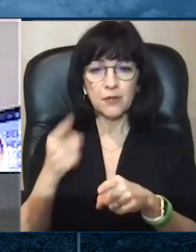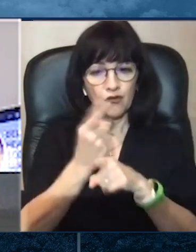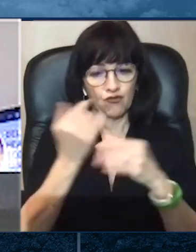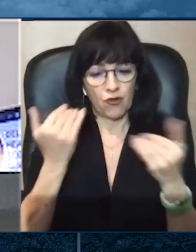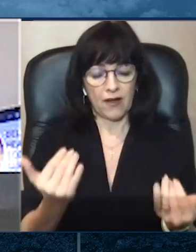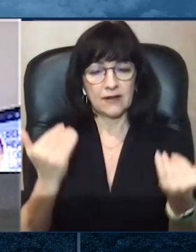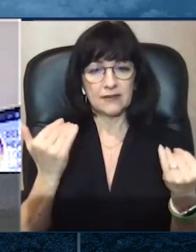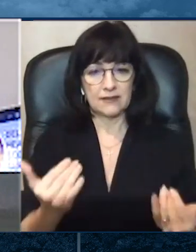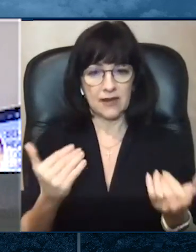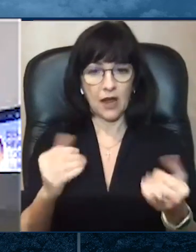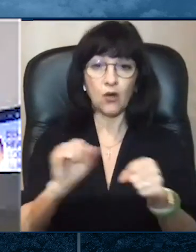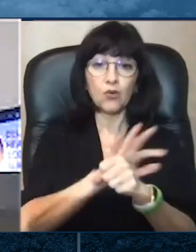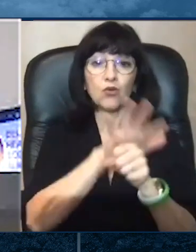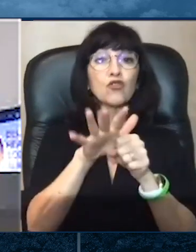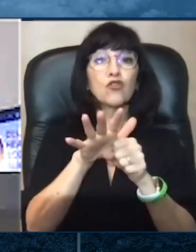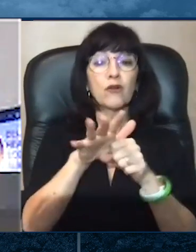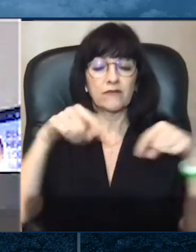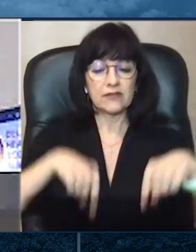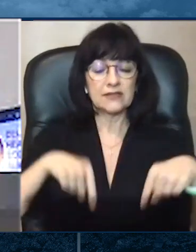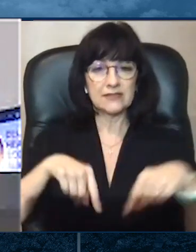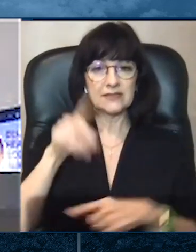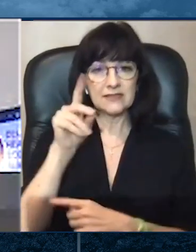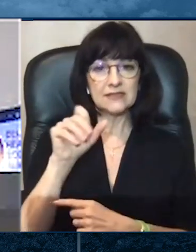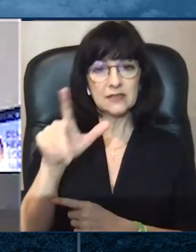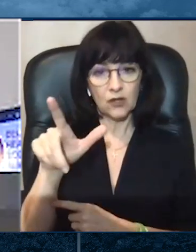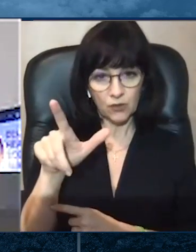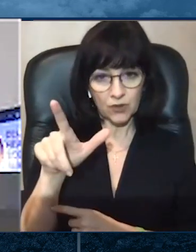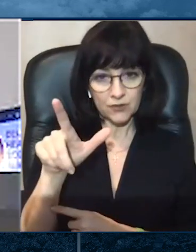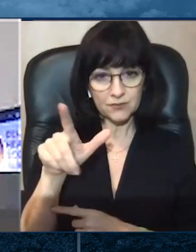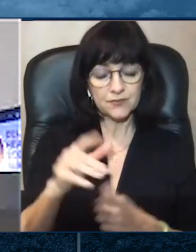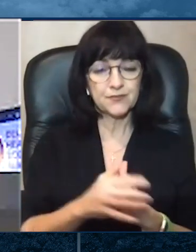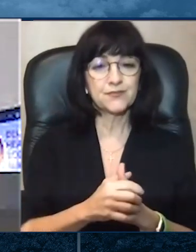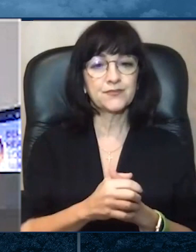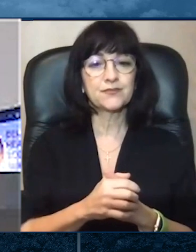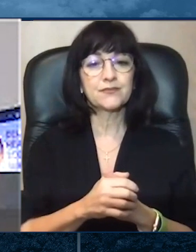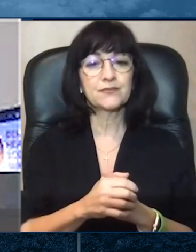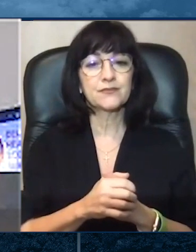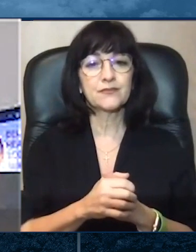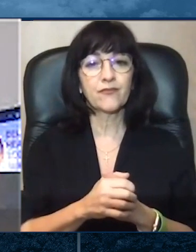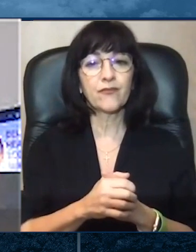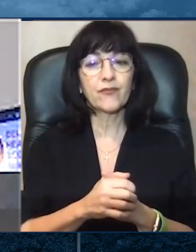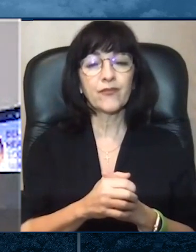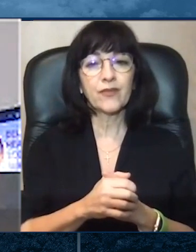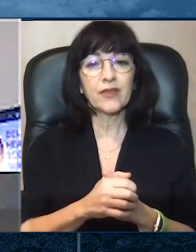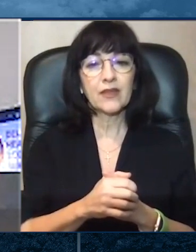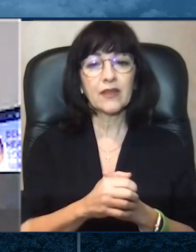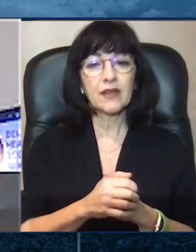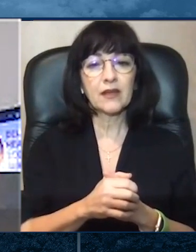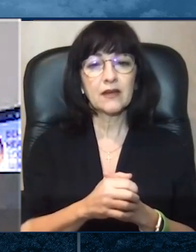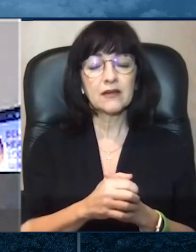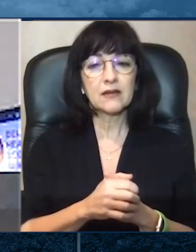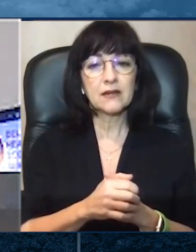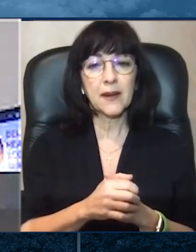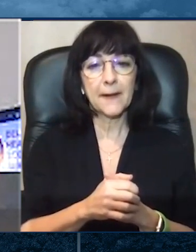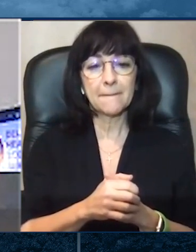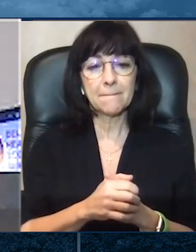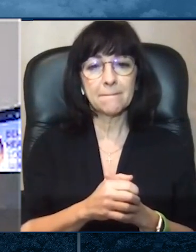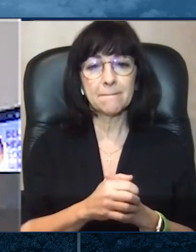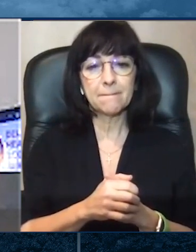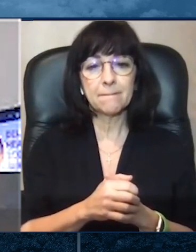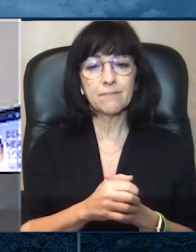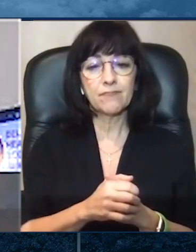A partir del martes por la tarde, tenemos 928